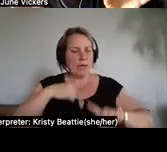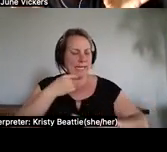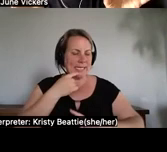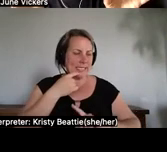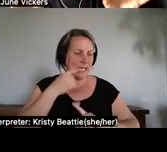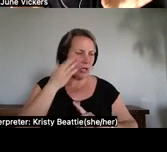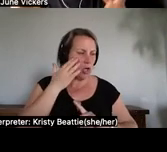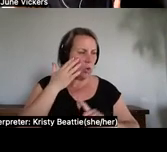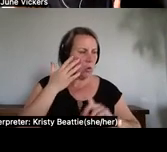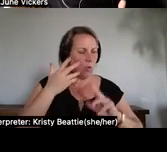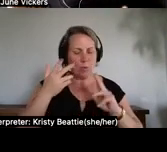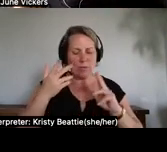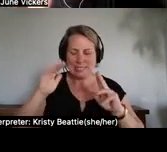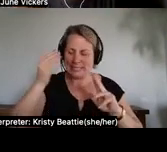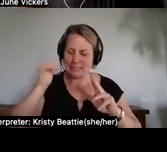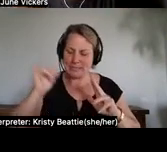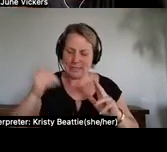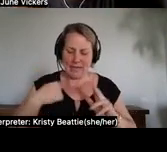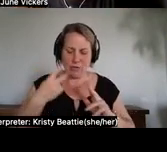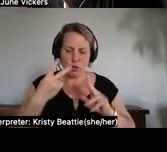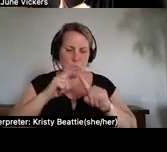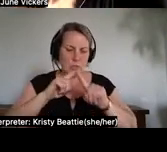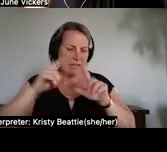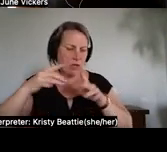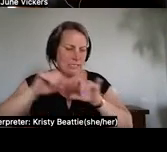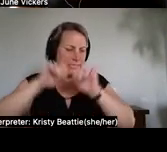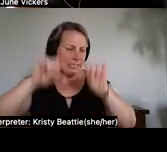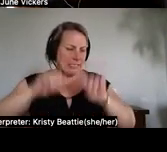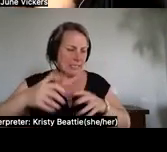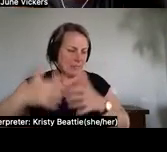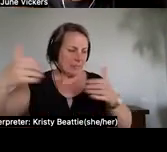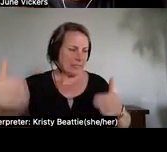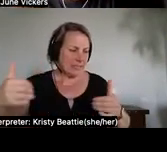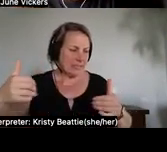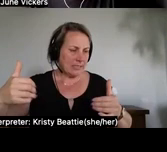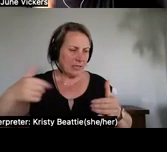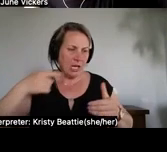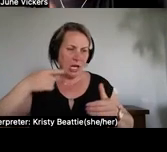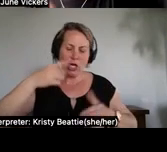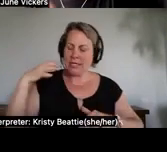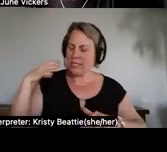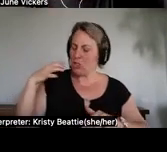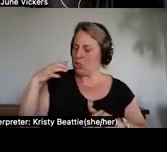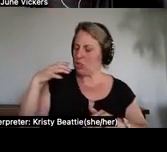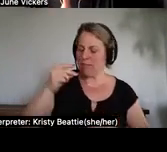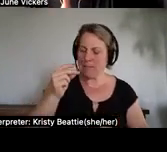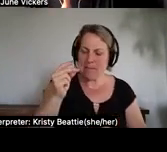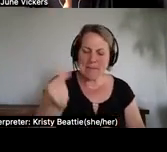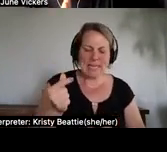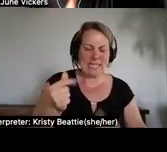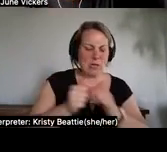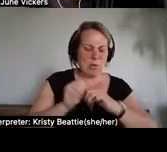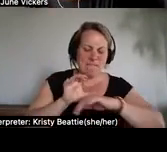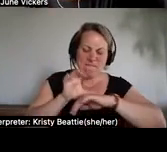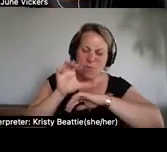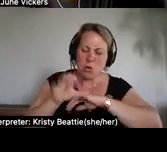systems she immediately and with incredible force said no don't